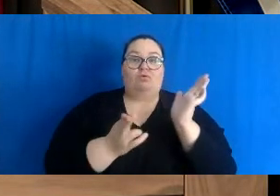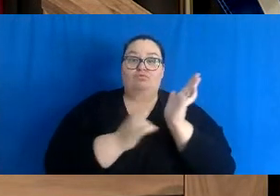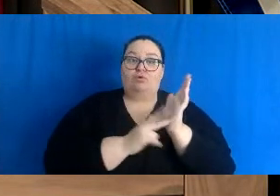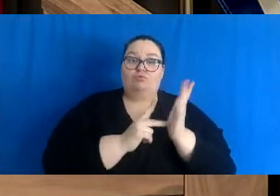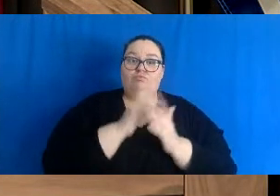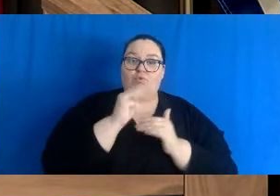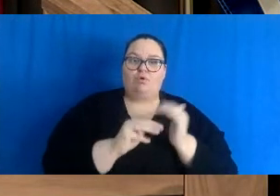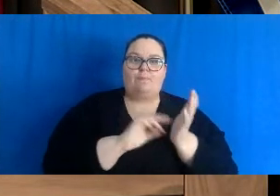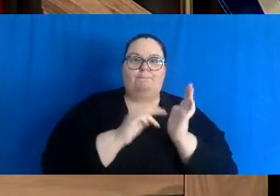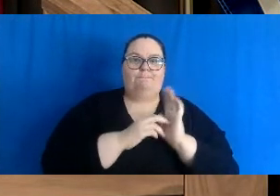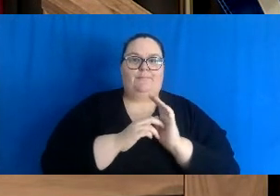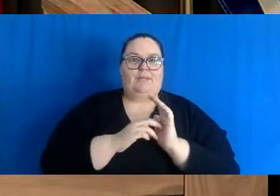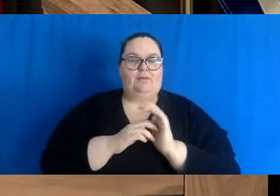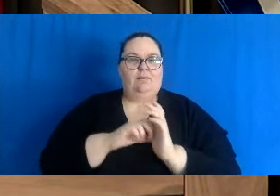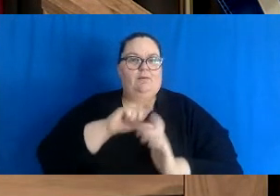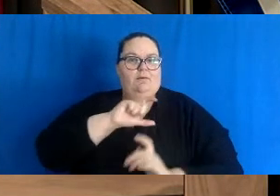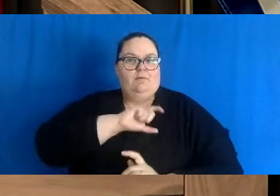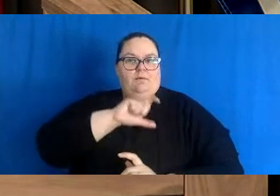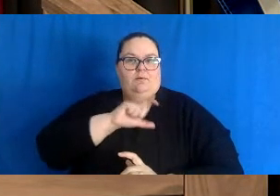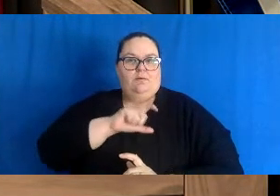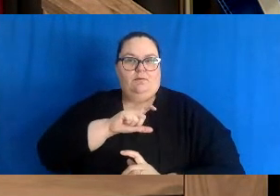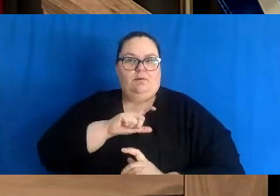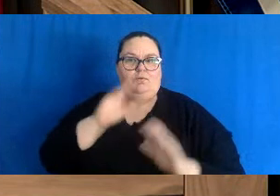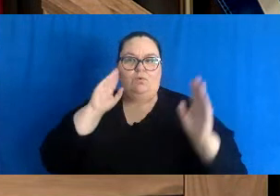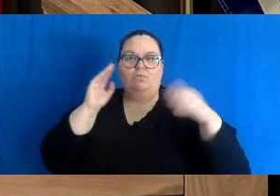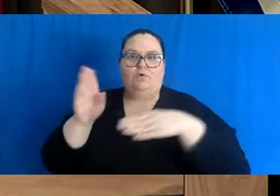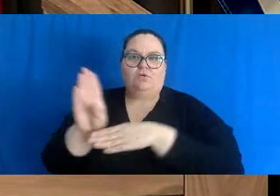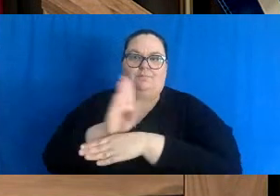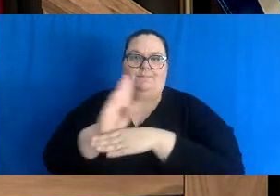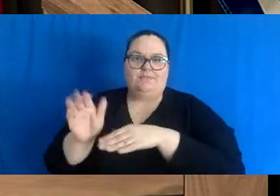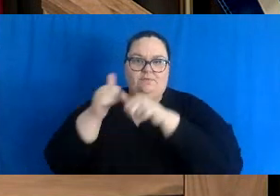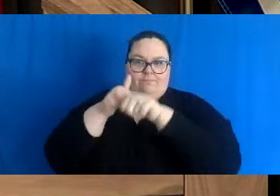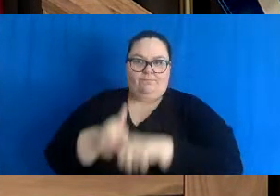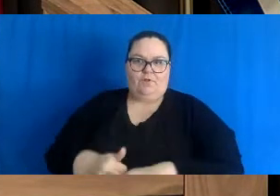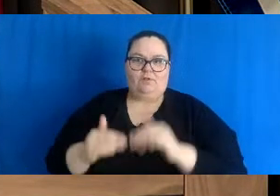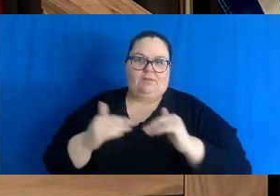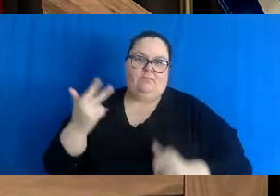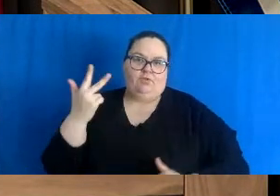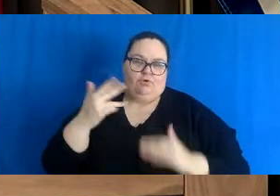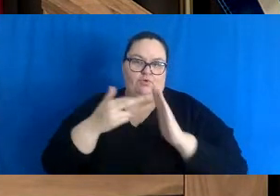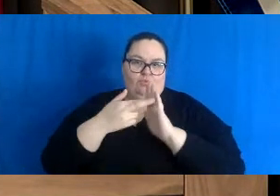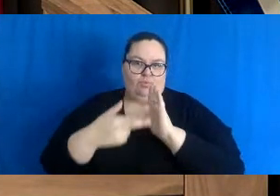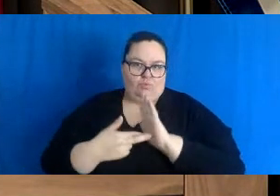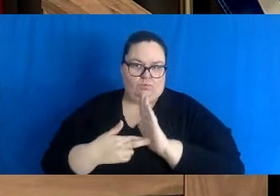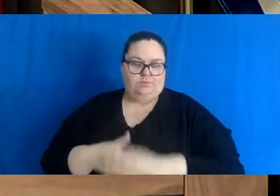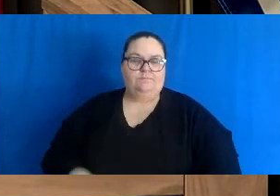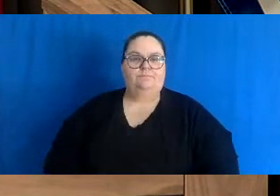ensuring individuals and businesses are in compliance with Level 3 measures.